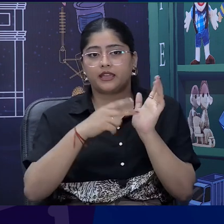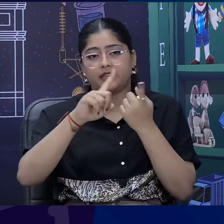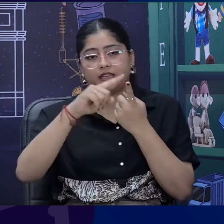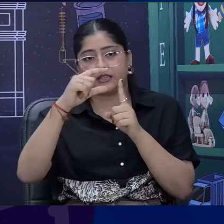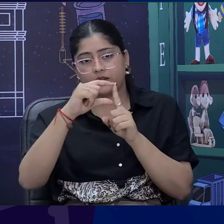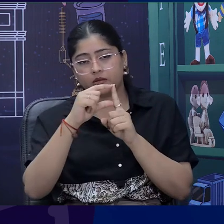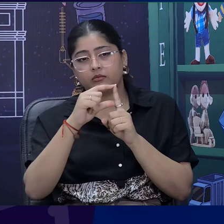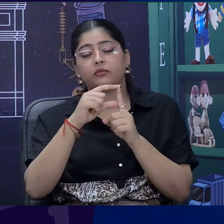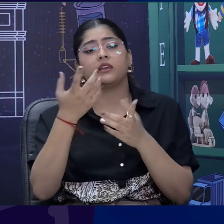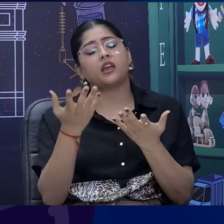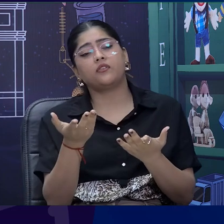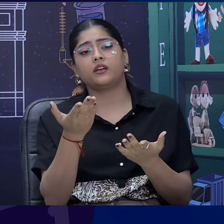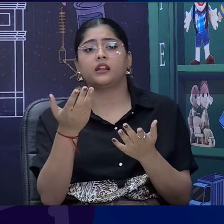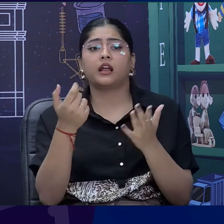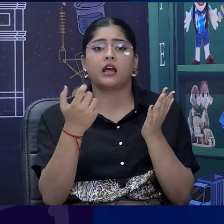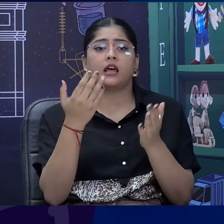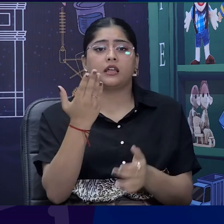Rights of Persons with Disabilities.